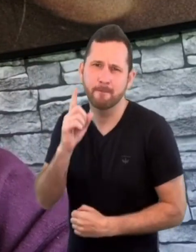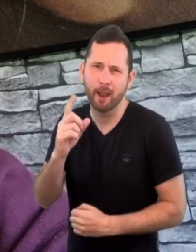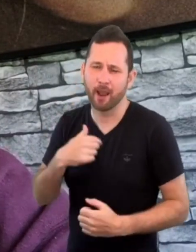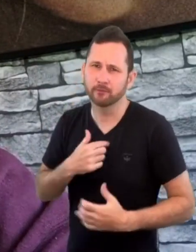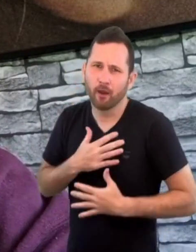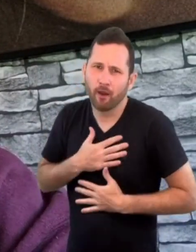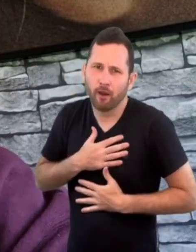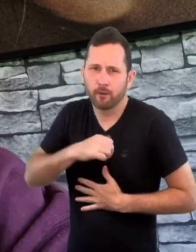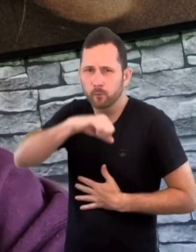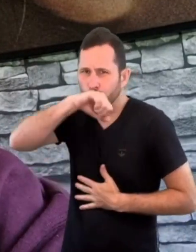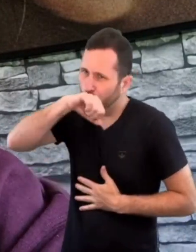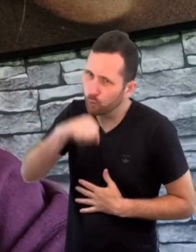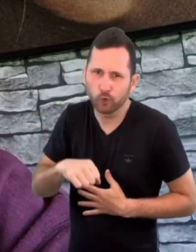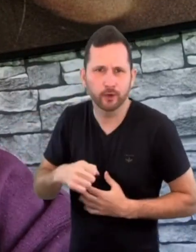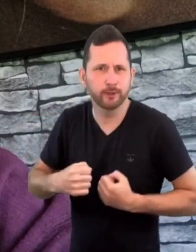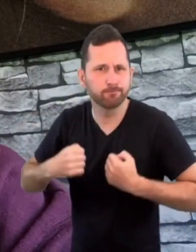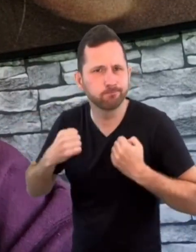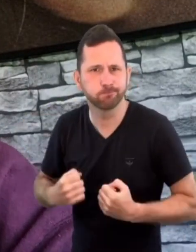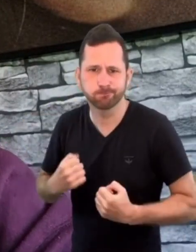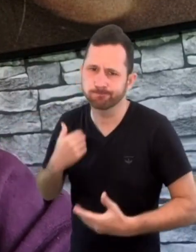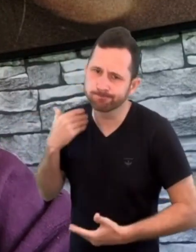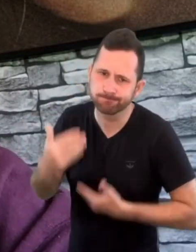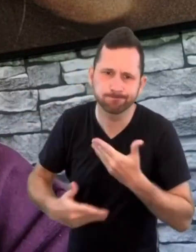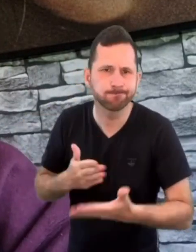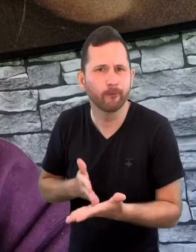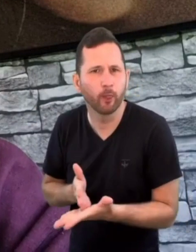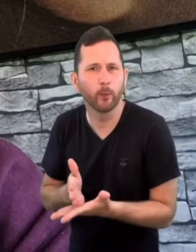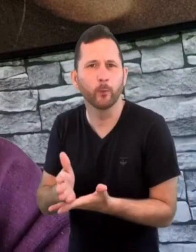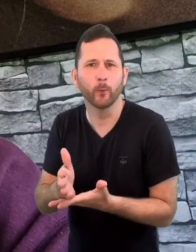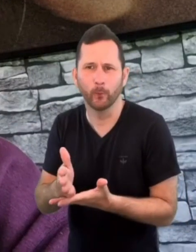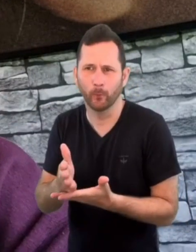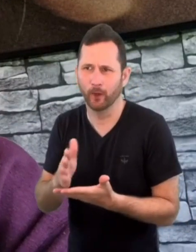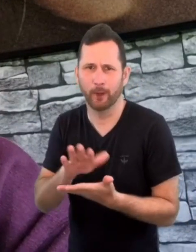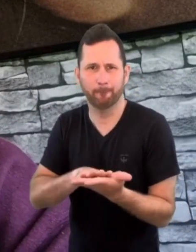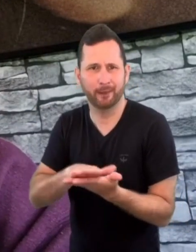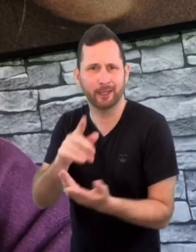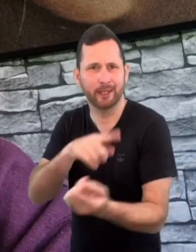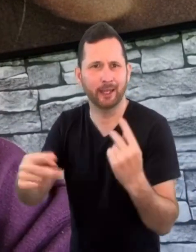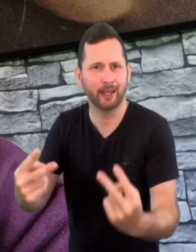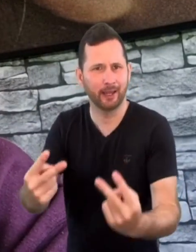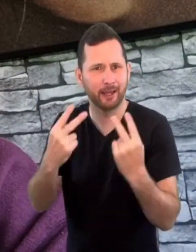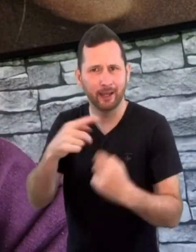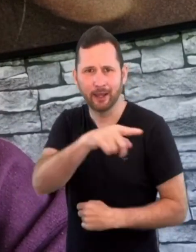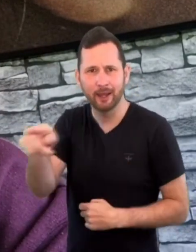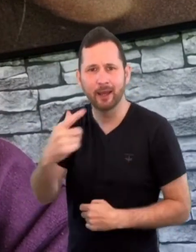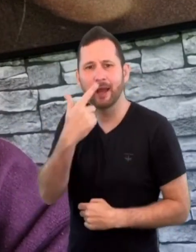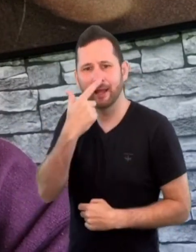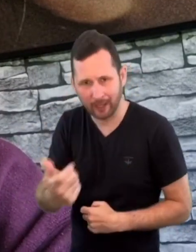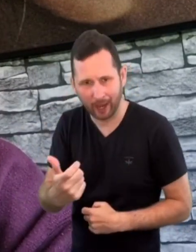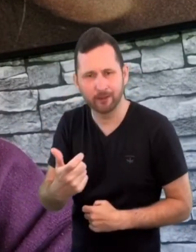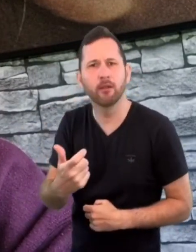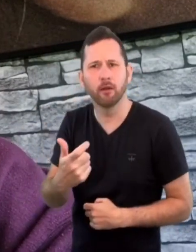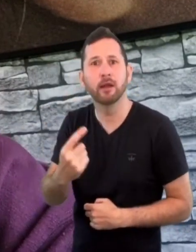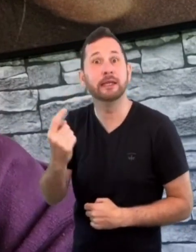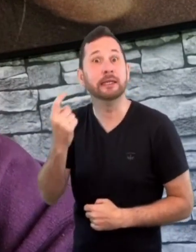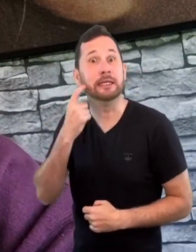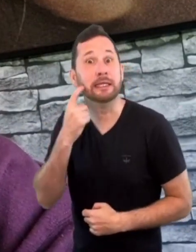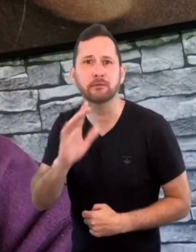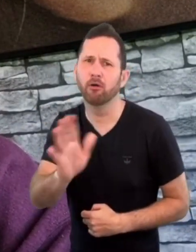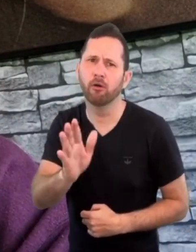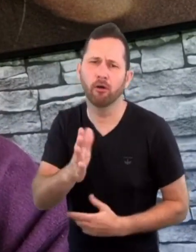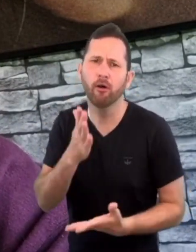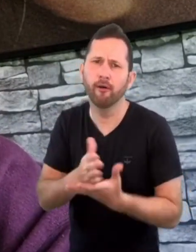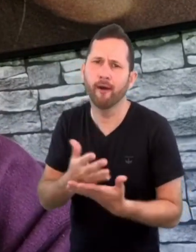that's why I'm so passionate about this role. I just want to show the younger generations that, you know, it is possible.